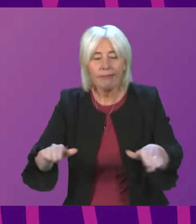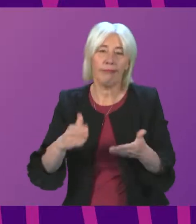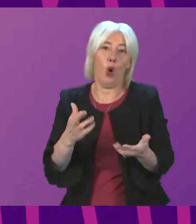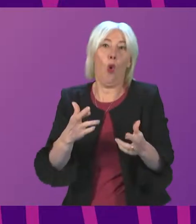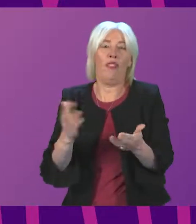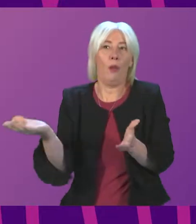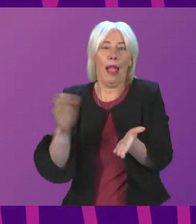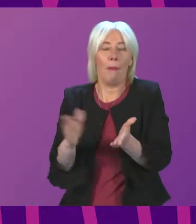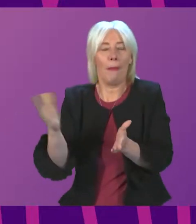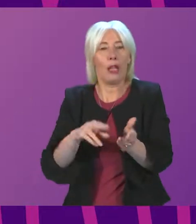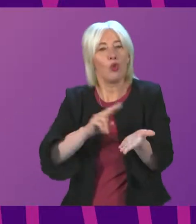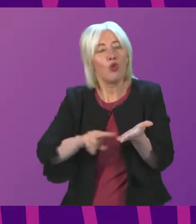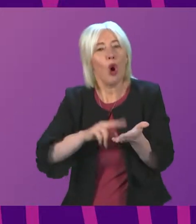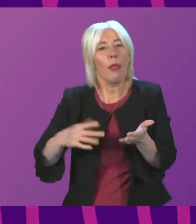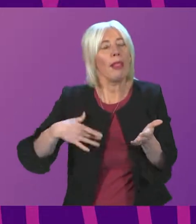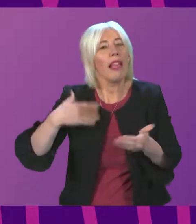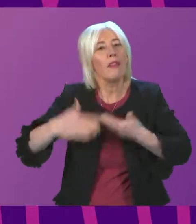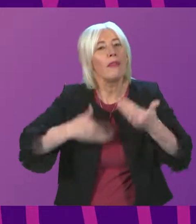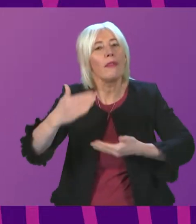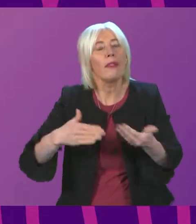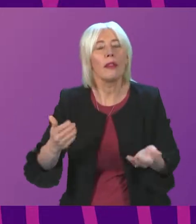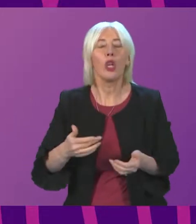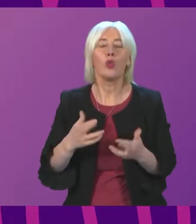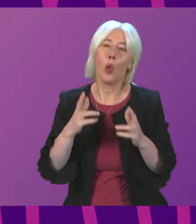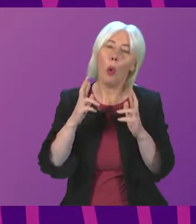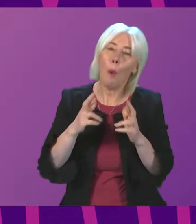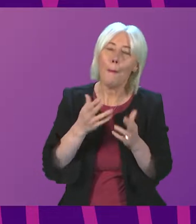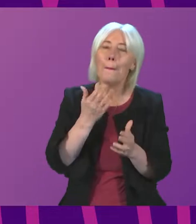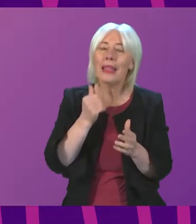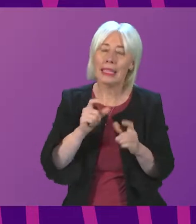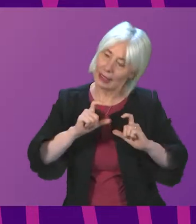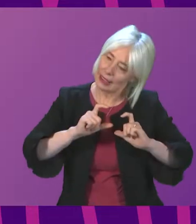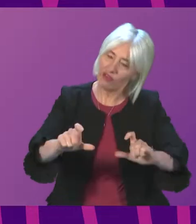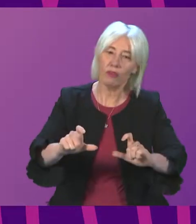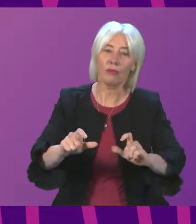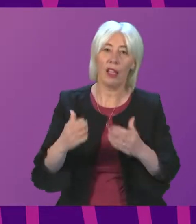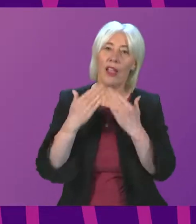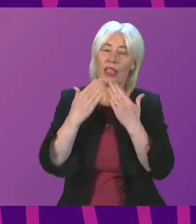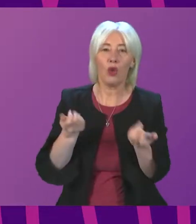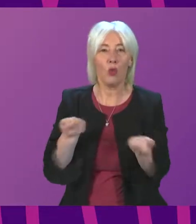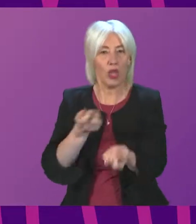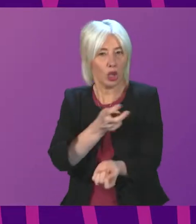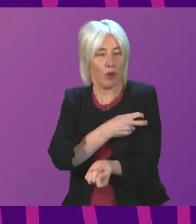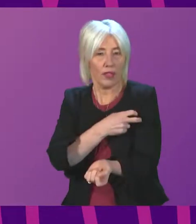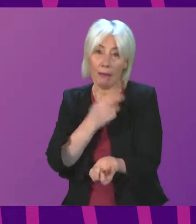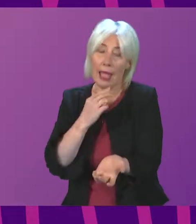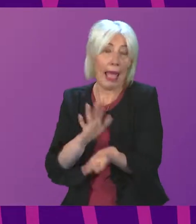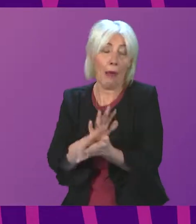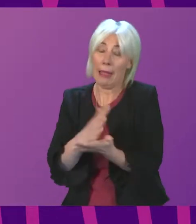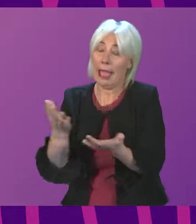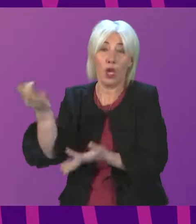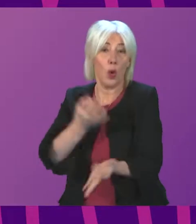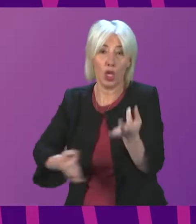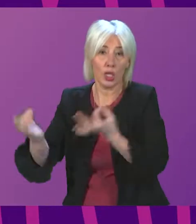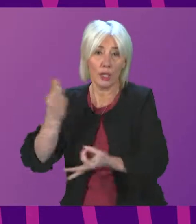normal lives and keep all of us, I hope, on the right track. So please stick with them. Thank you, Presiding Officer. I am happy now, of course, to move to questions.